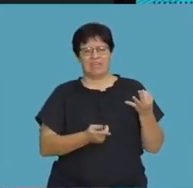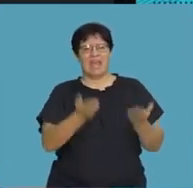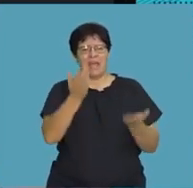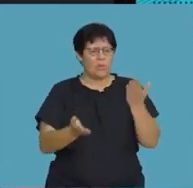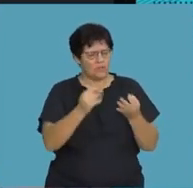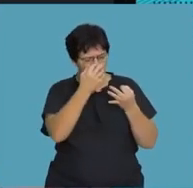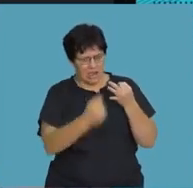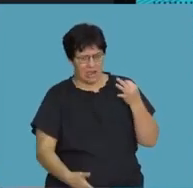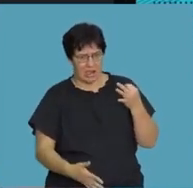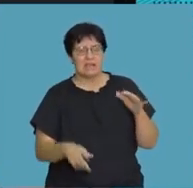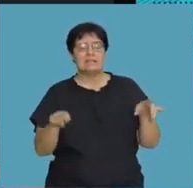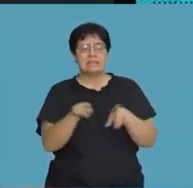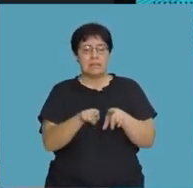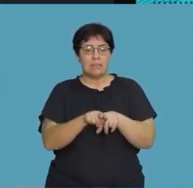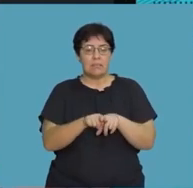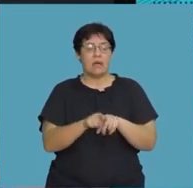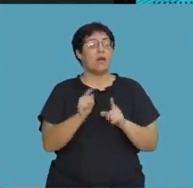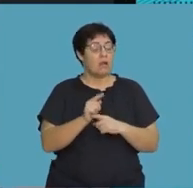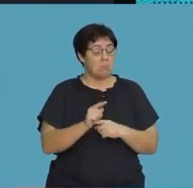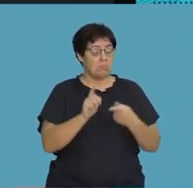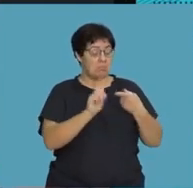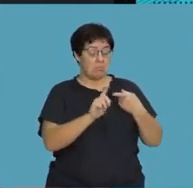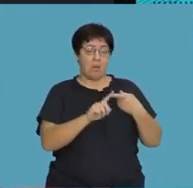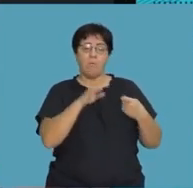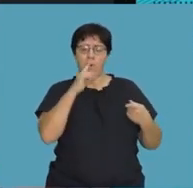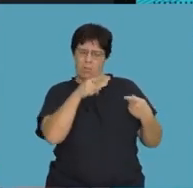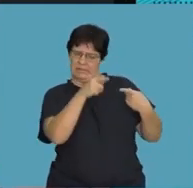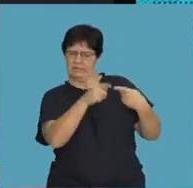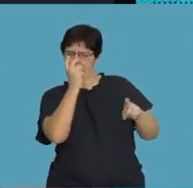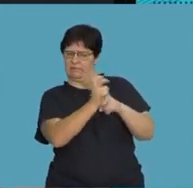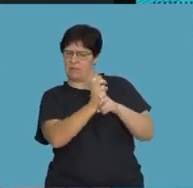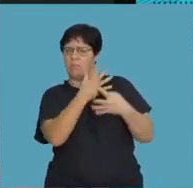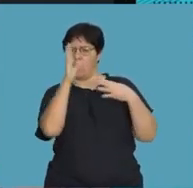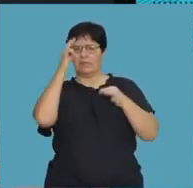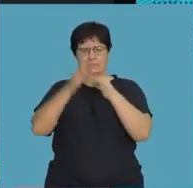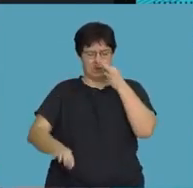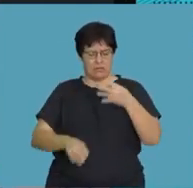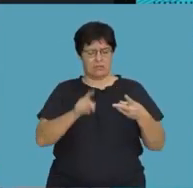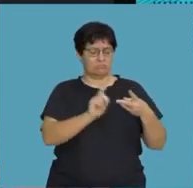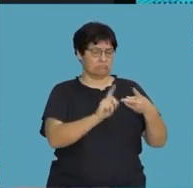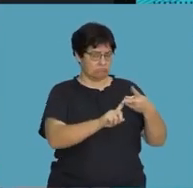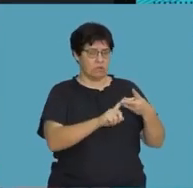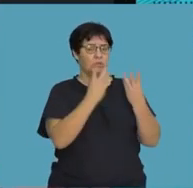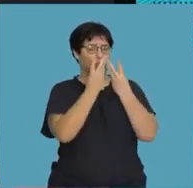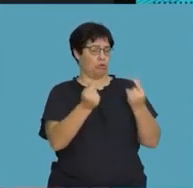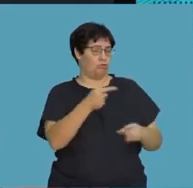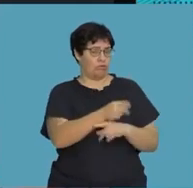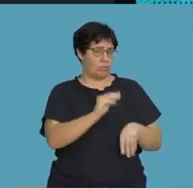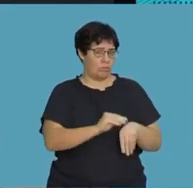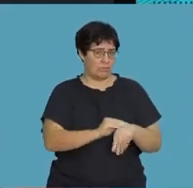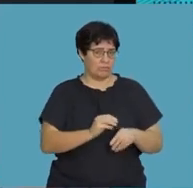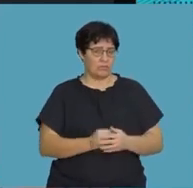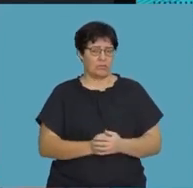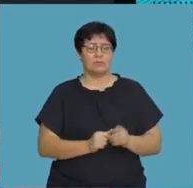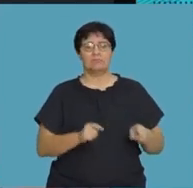And then we look at exactly how do we then, one, simplify them, two, how do we solve them as well? Because remember, simplifying and